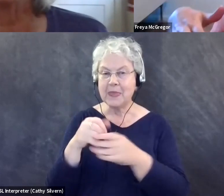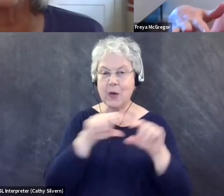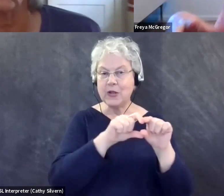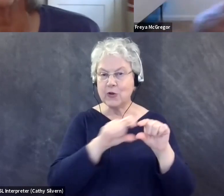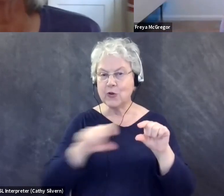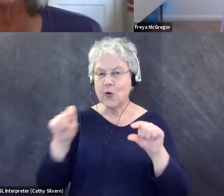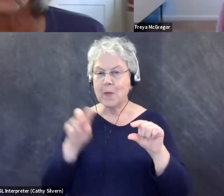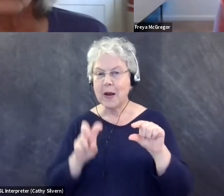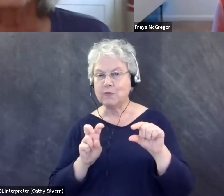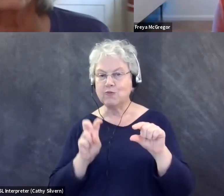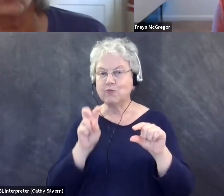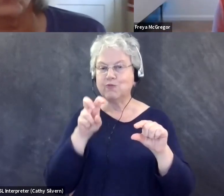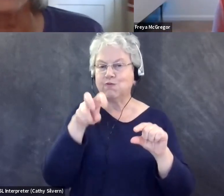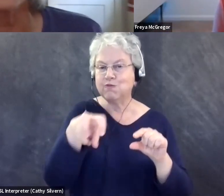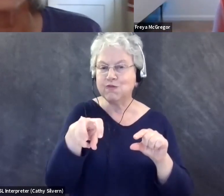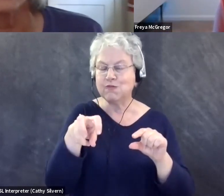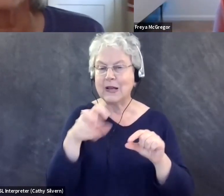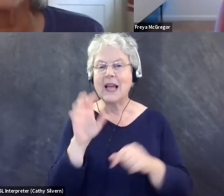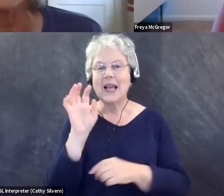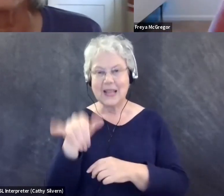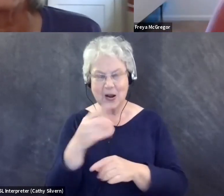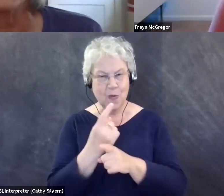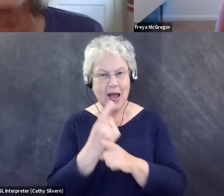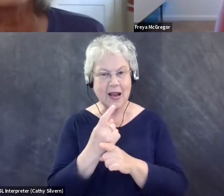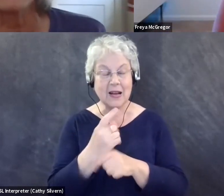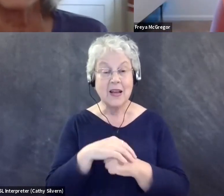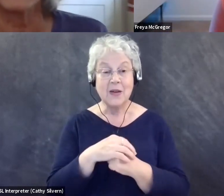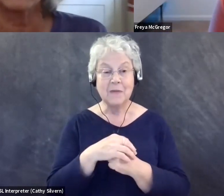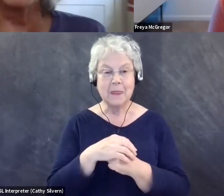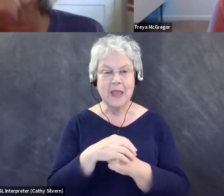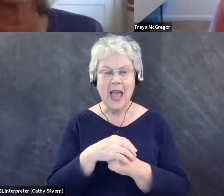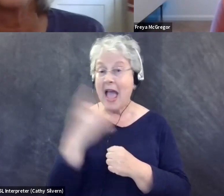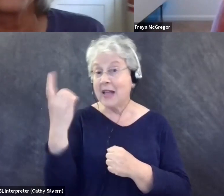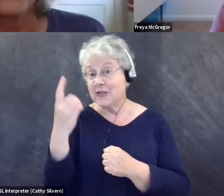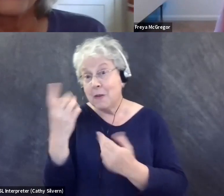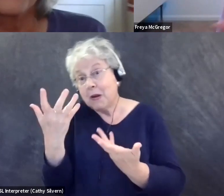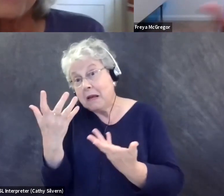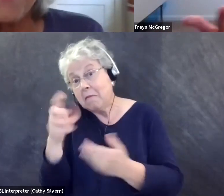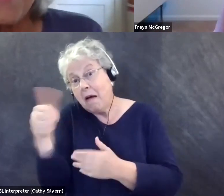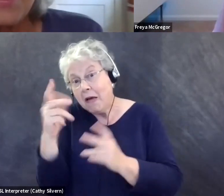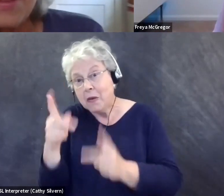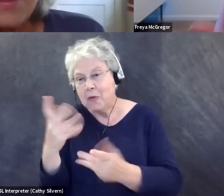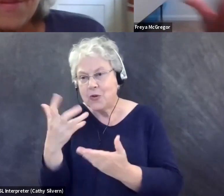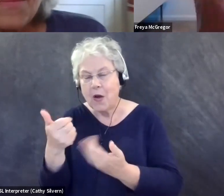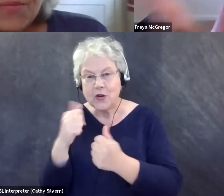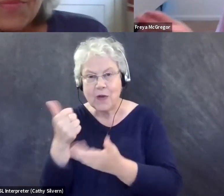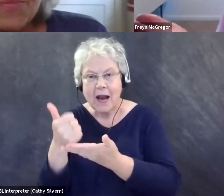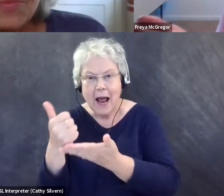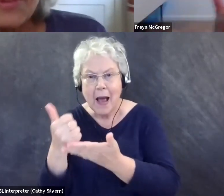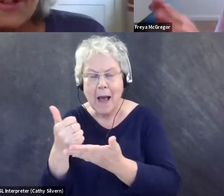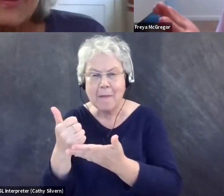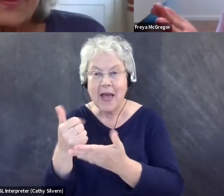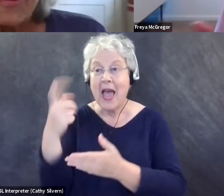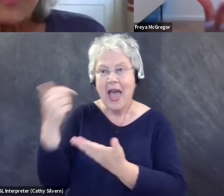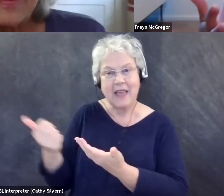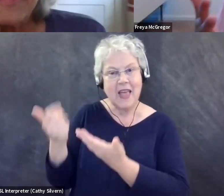cut. And someone who was trying to be helpful, who you'd asked for help, they offered